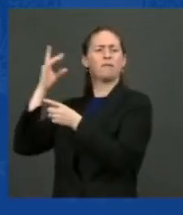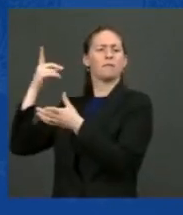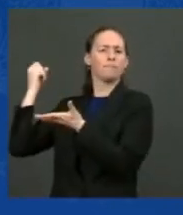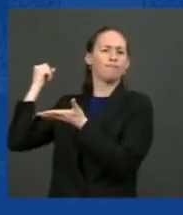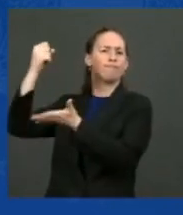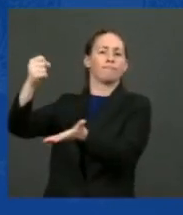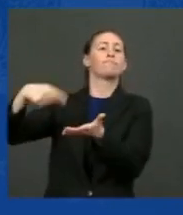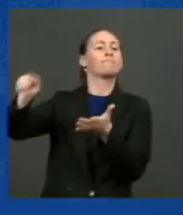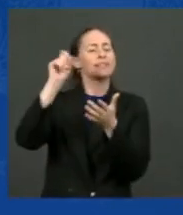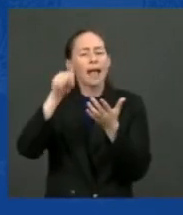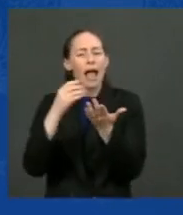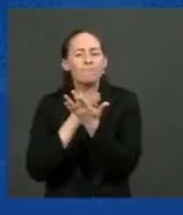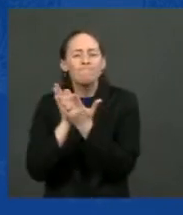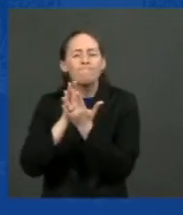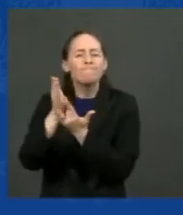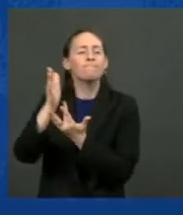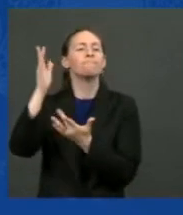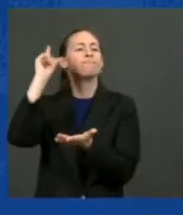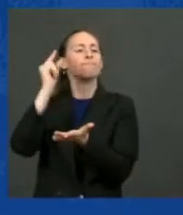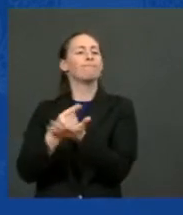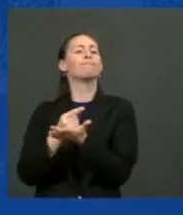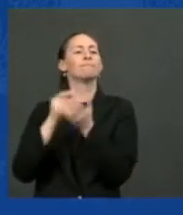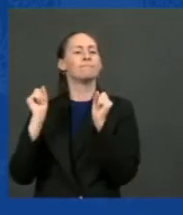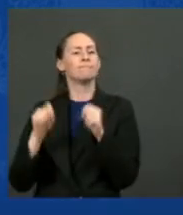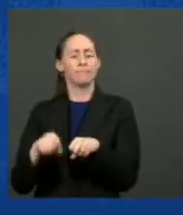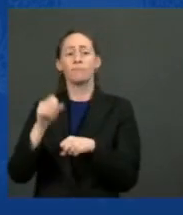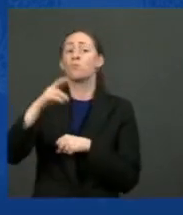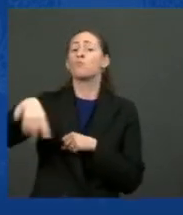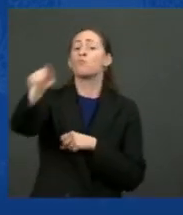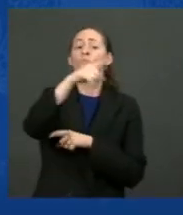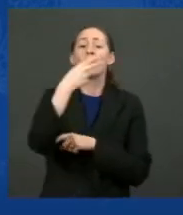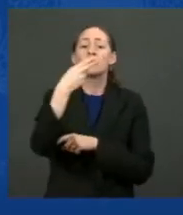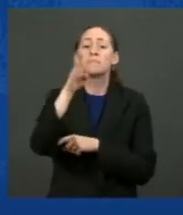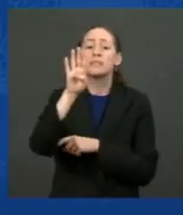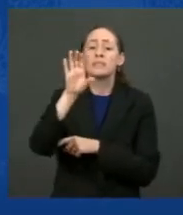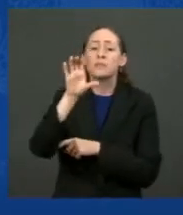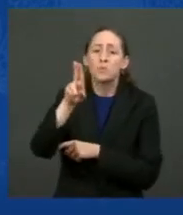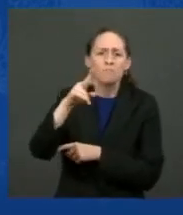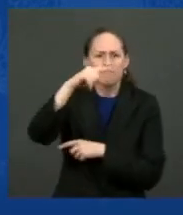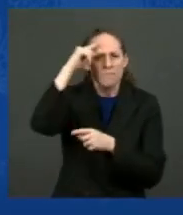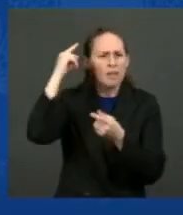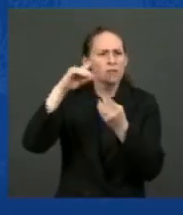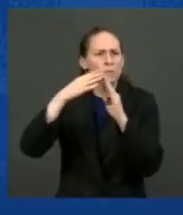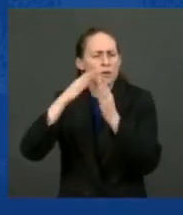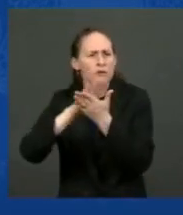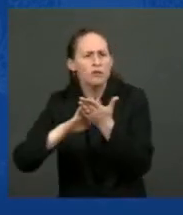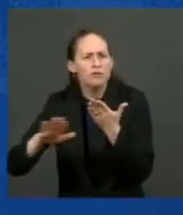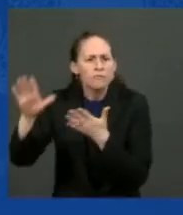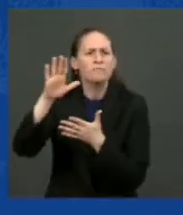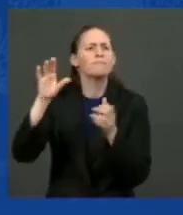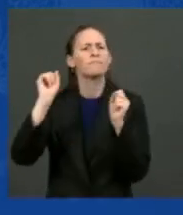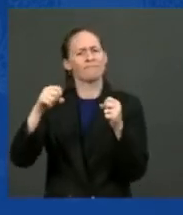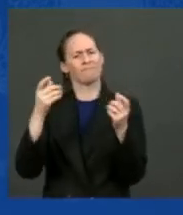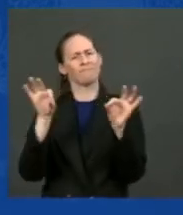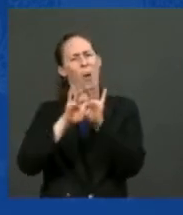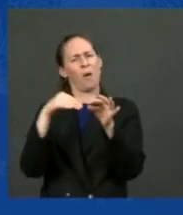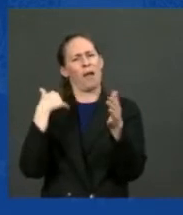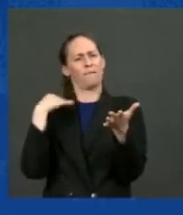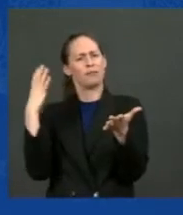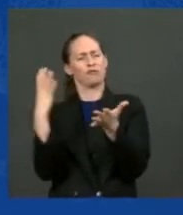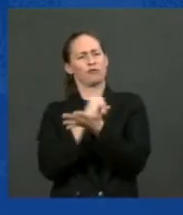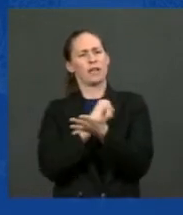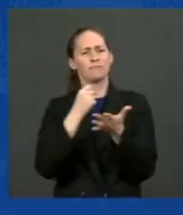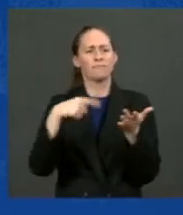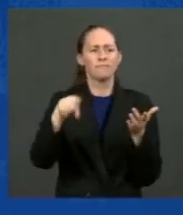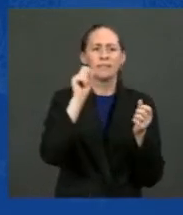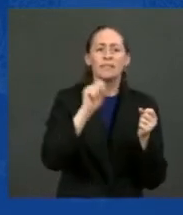a historically- because it's like in order to- people he's trying to convince think that all of these institutions are centers